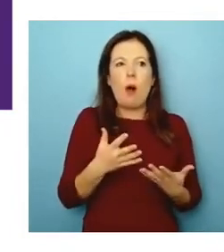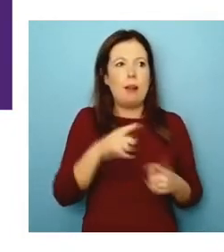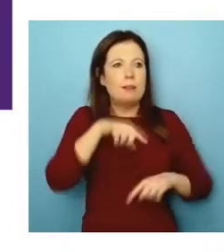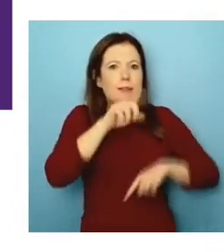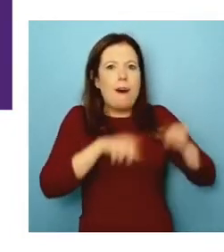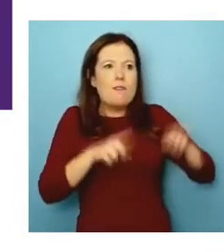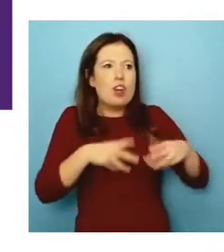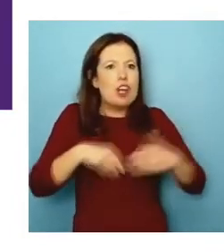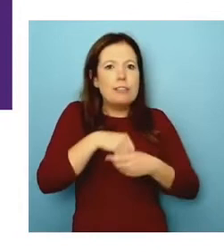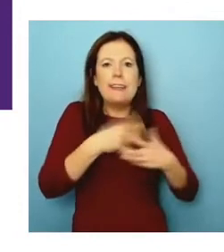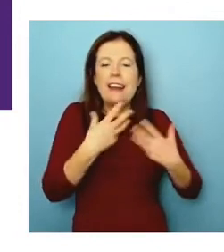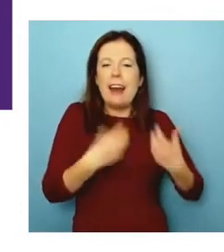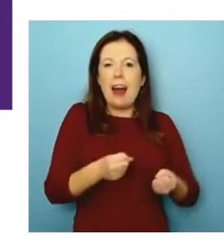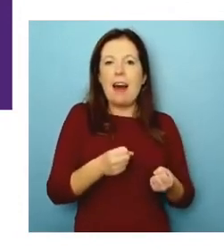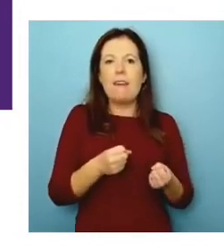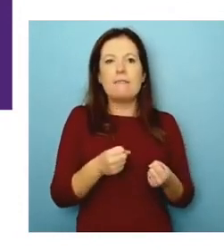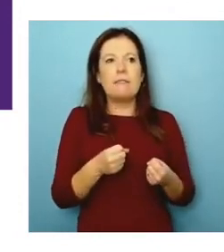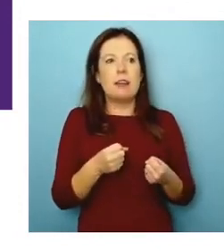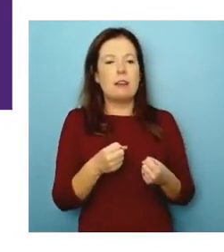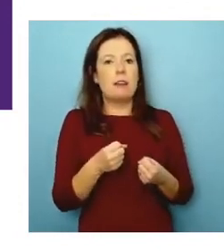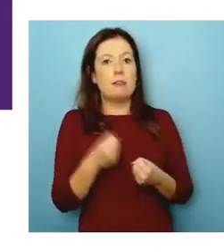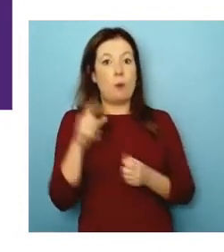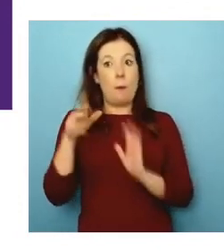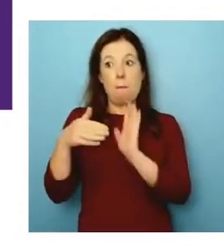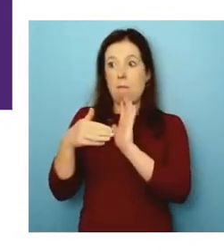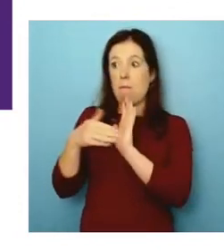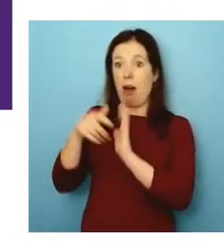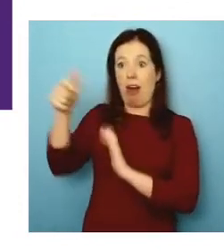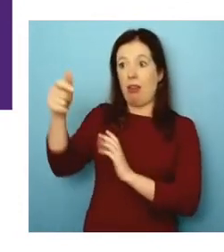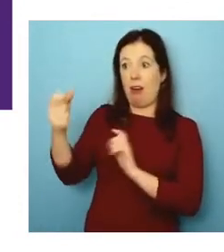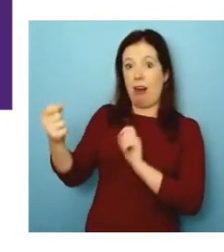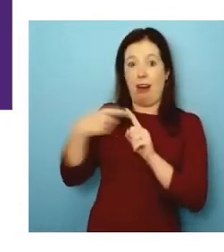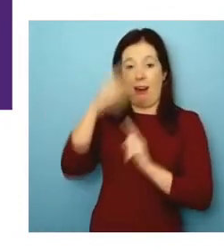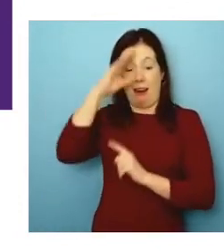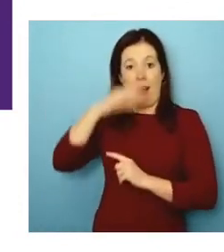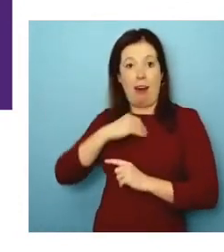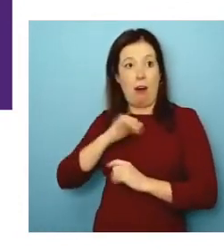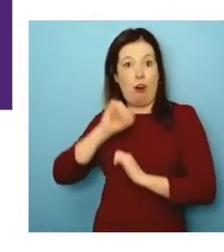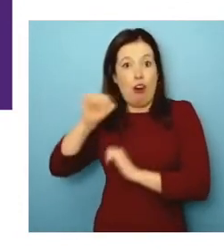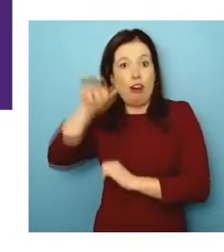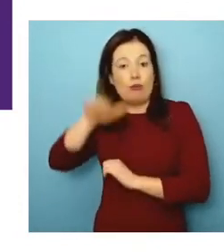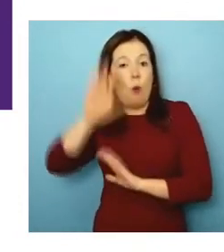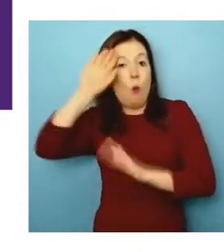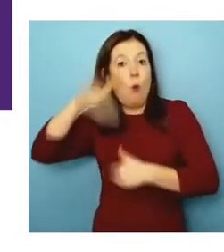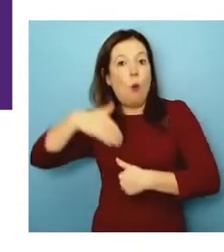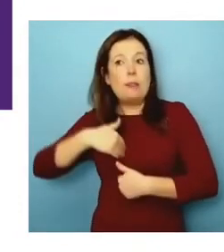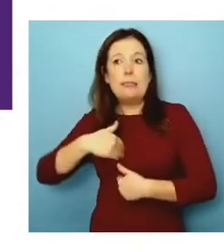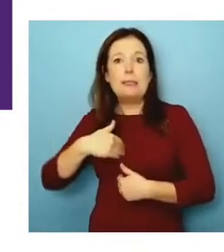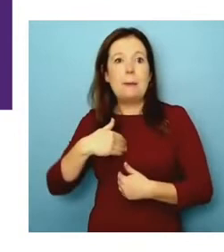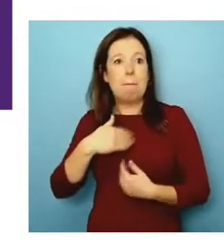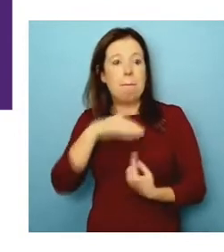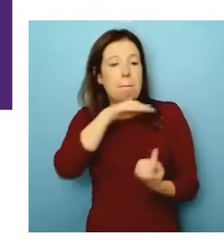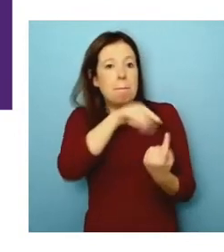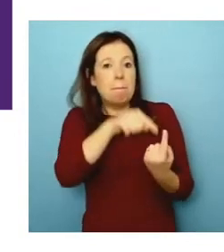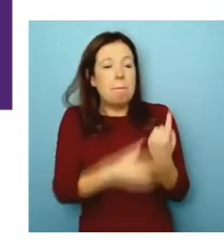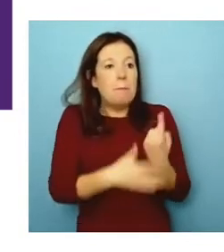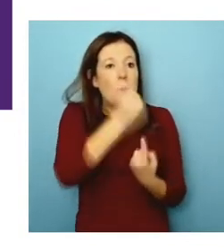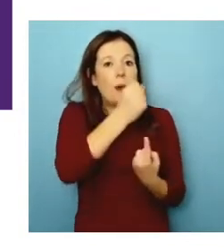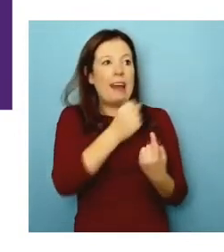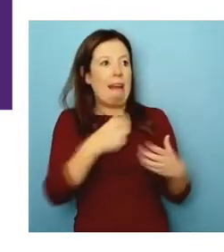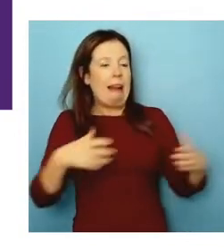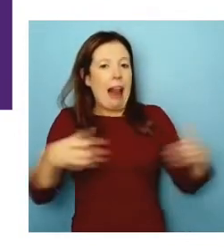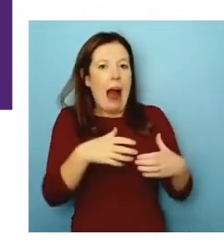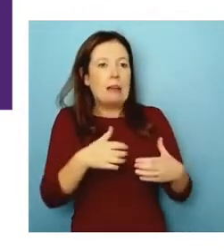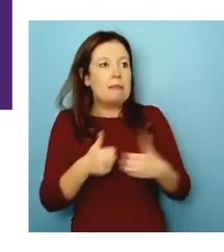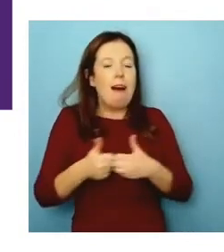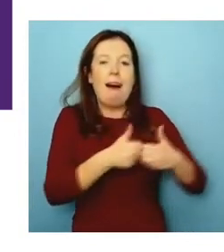fun to see that coming through a mother, pointing that out through an autistic child, um, and her pride of, you know, the whole classroom coming together.